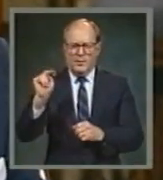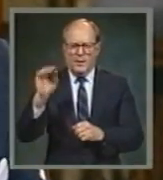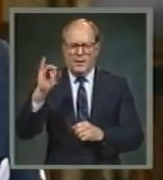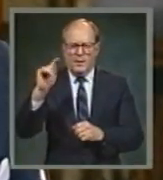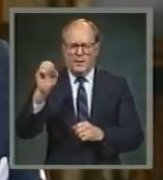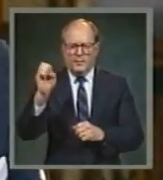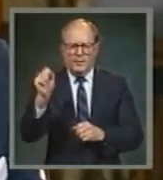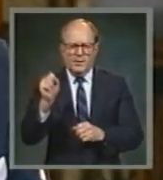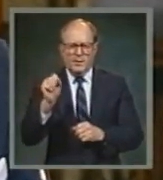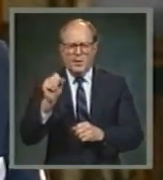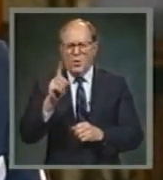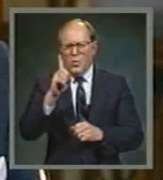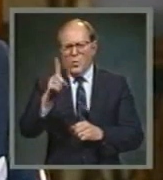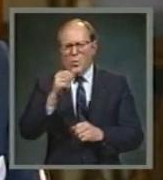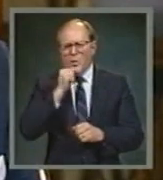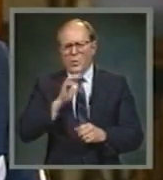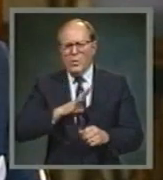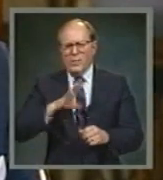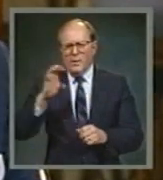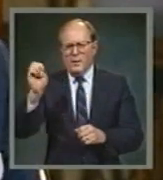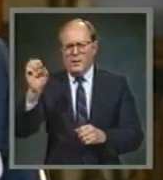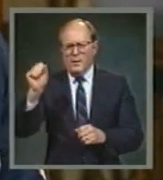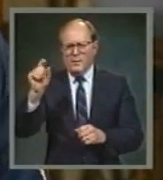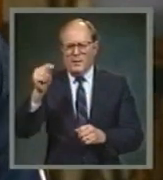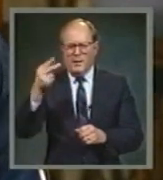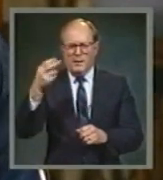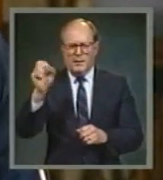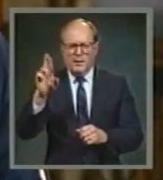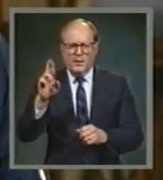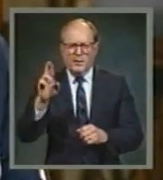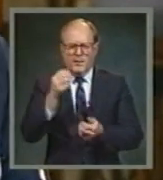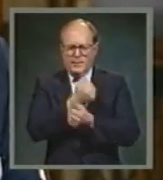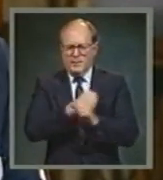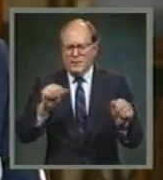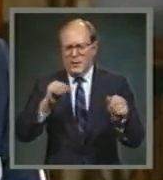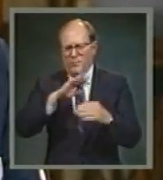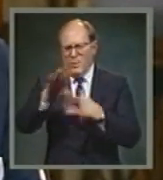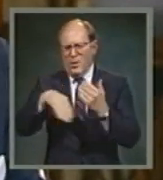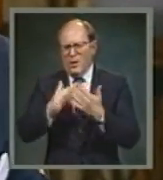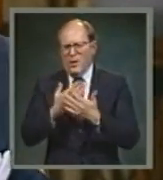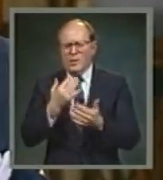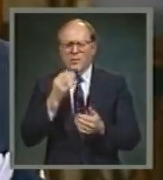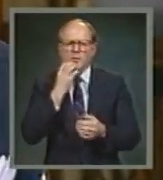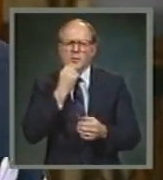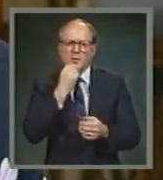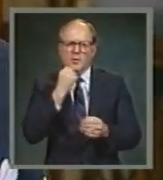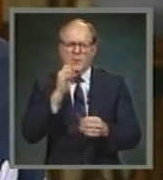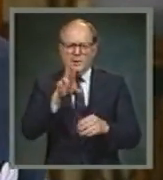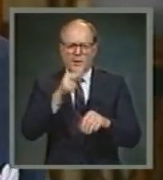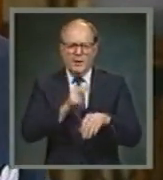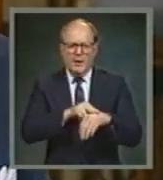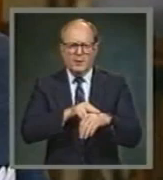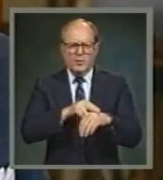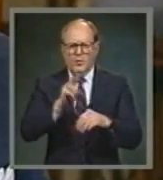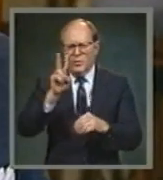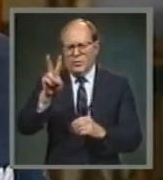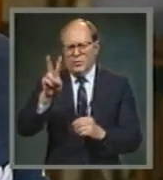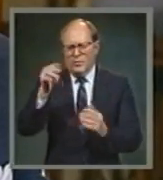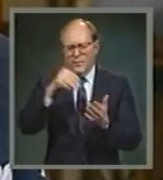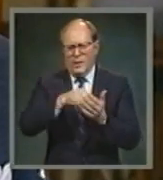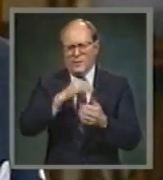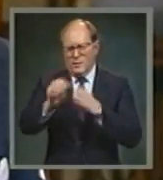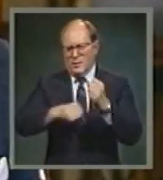woman, whose name was Astor, is credited with saving the entire nation of the Jews. Almost 2,000 years